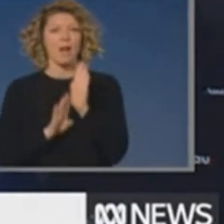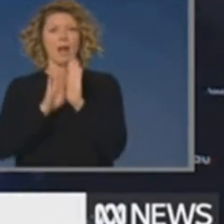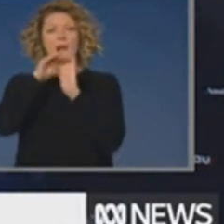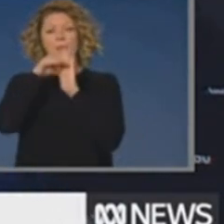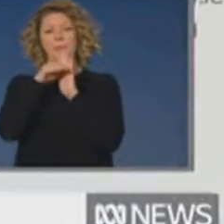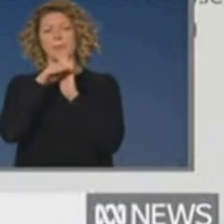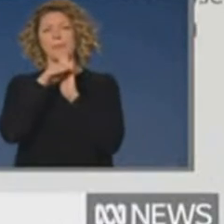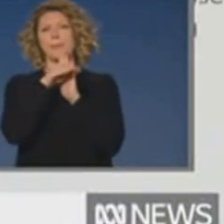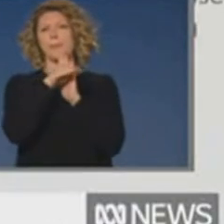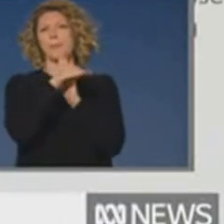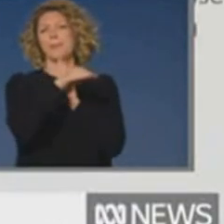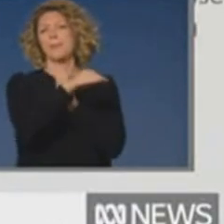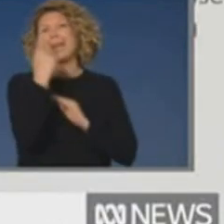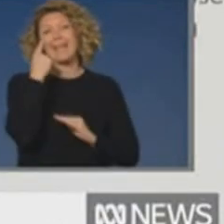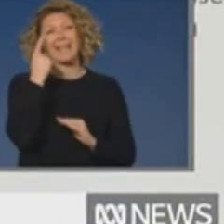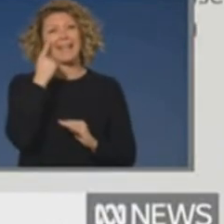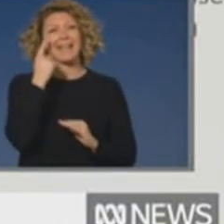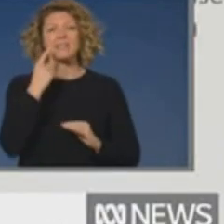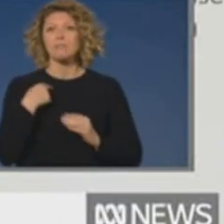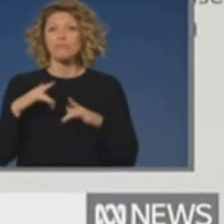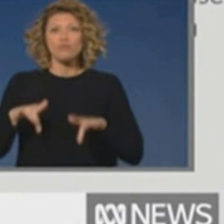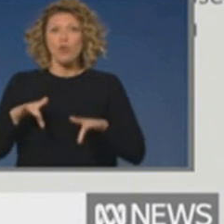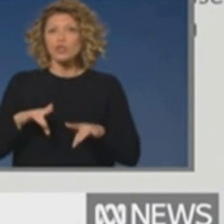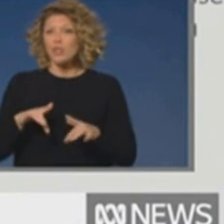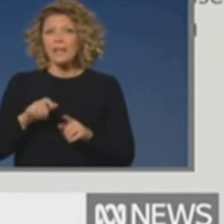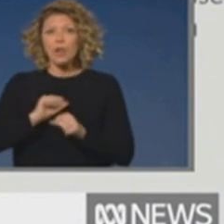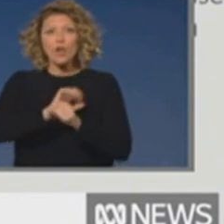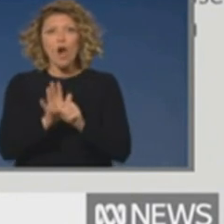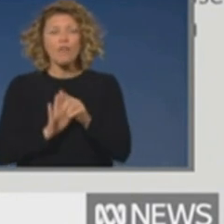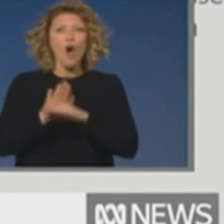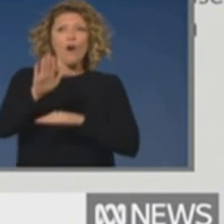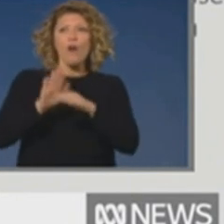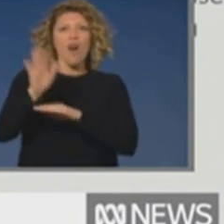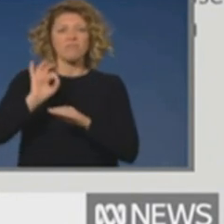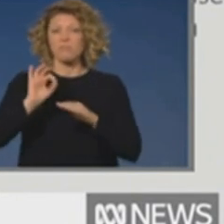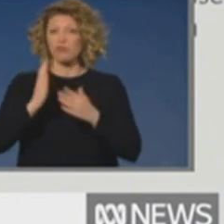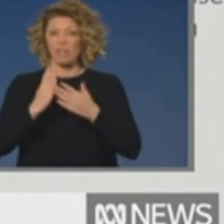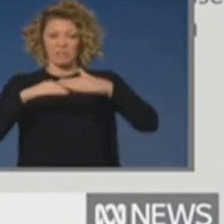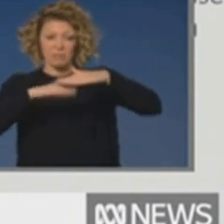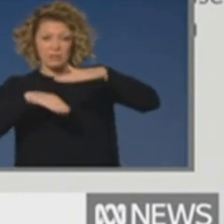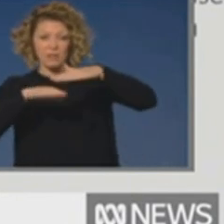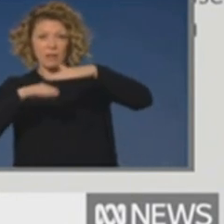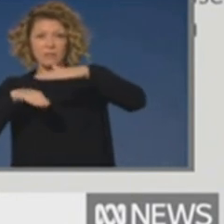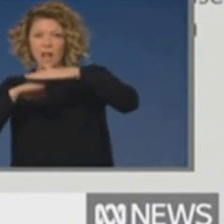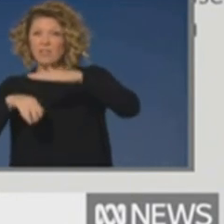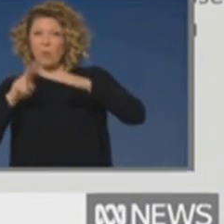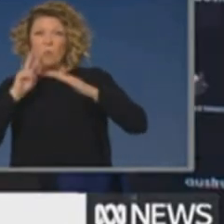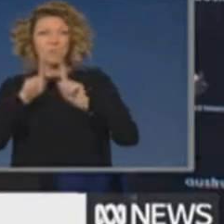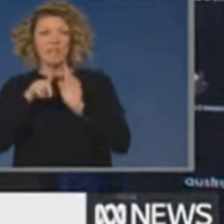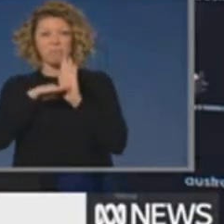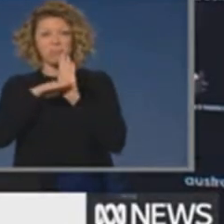And you can see that our numbers of cases each day continue to be pretty flat.